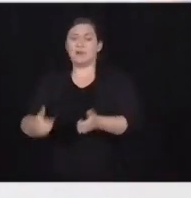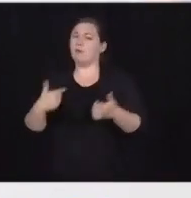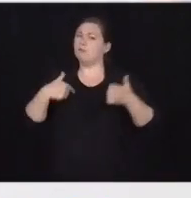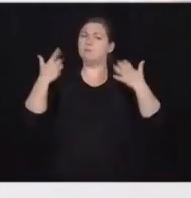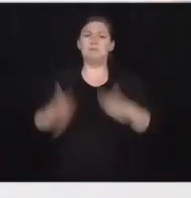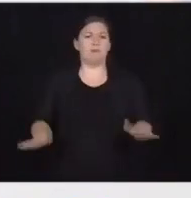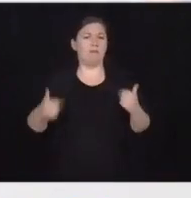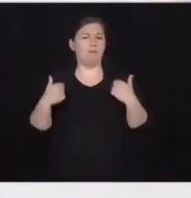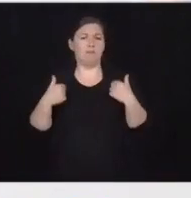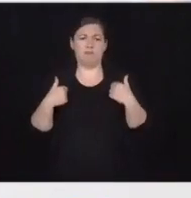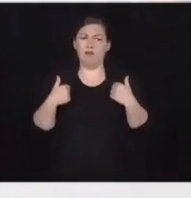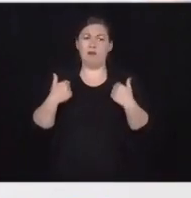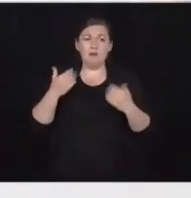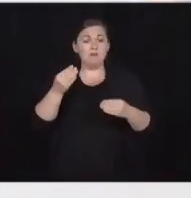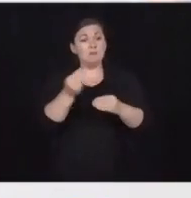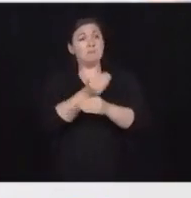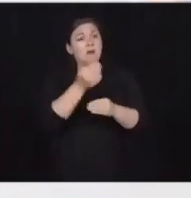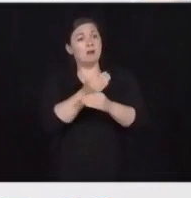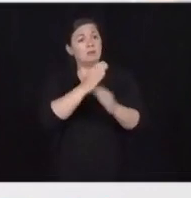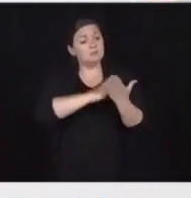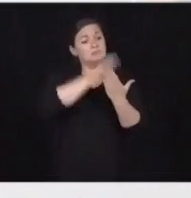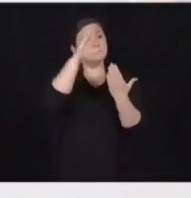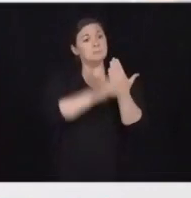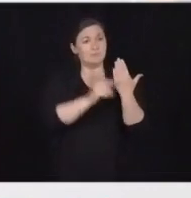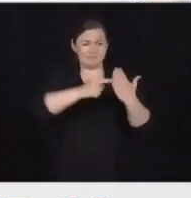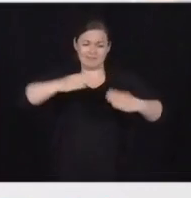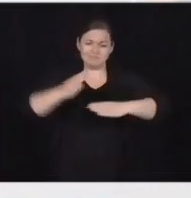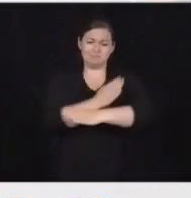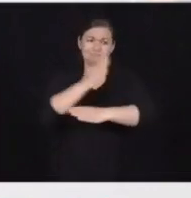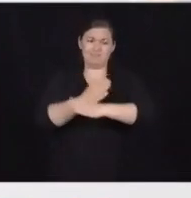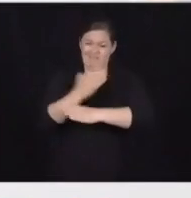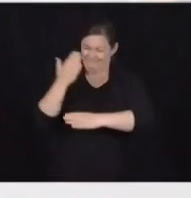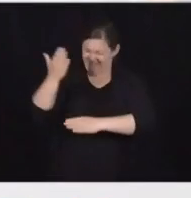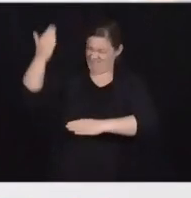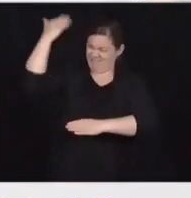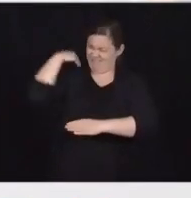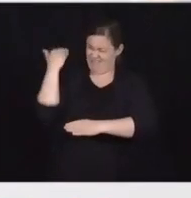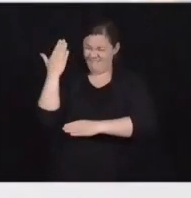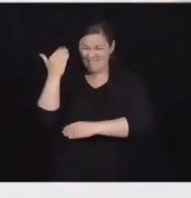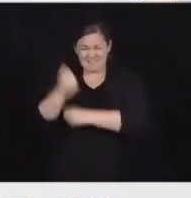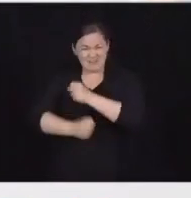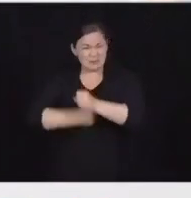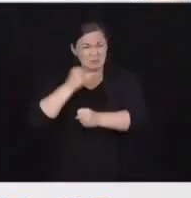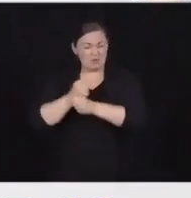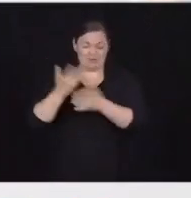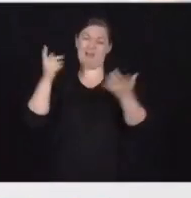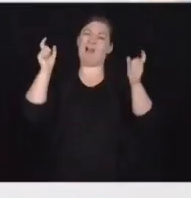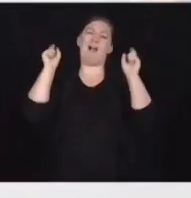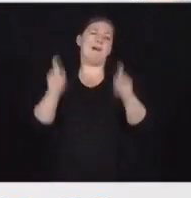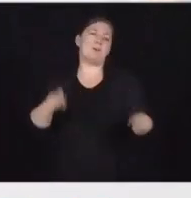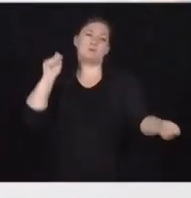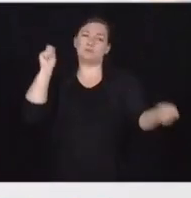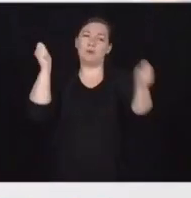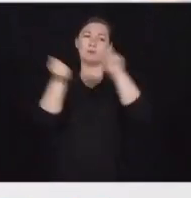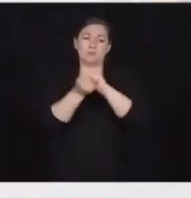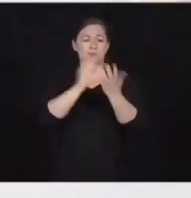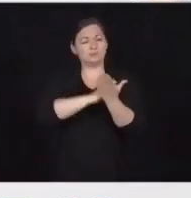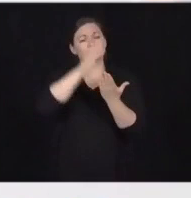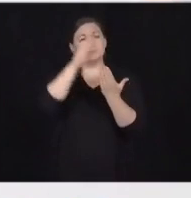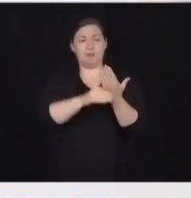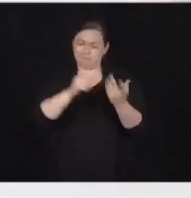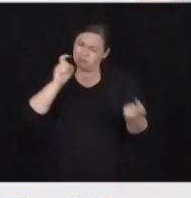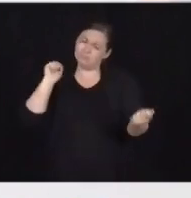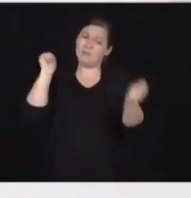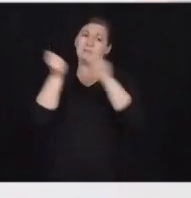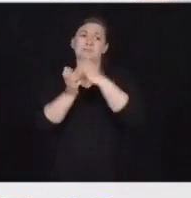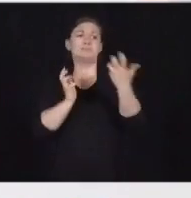met the provincial standard in math. That was down from 61% in 2009. For Grade 3 students, for example, only 58